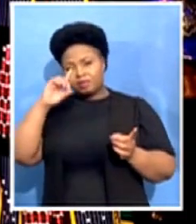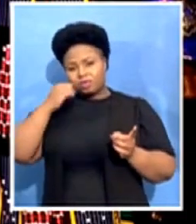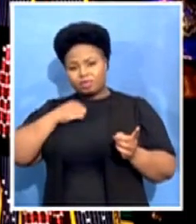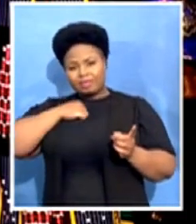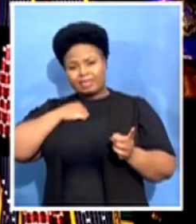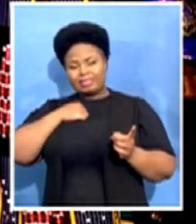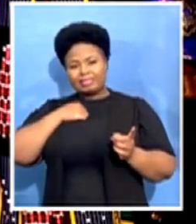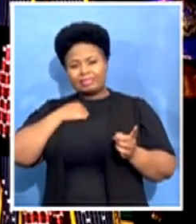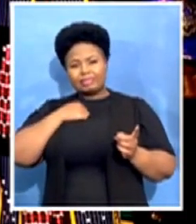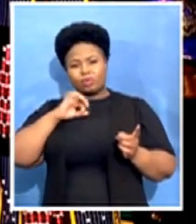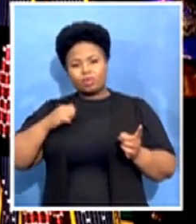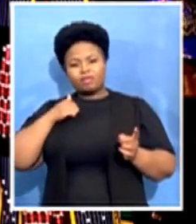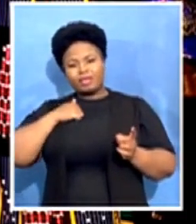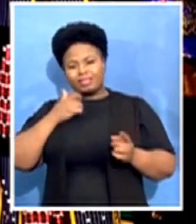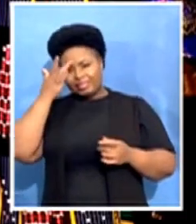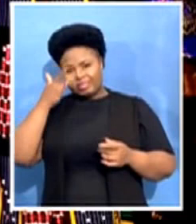the corporate